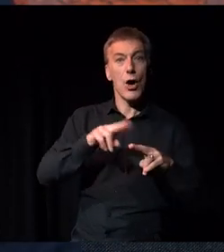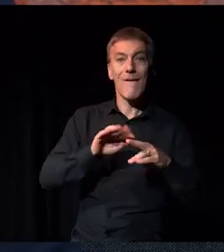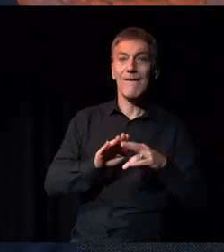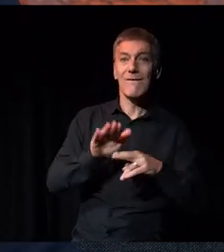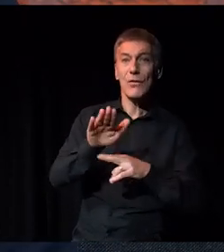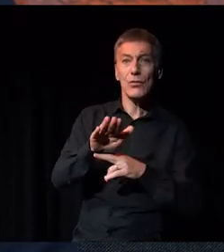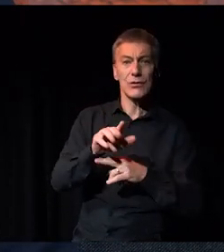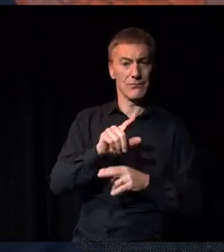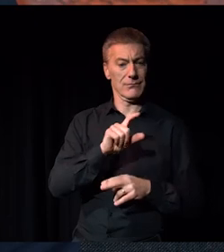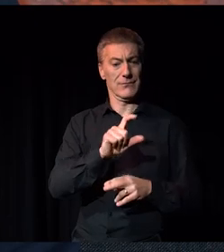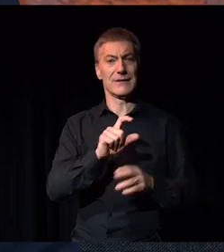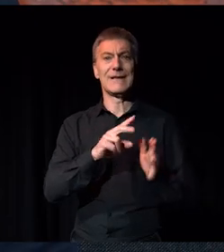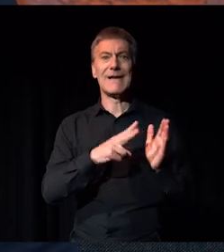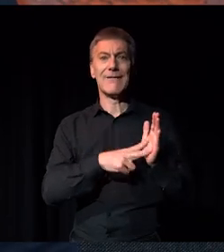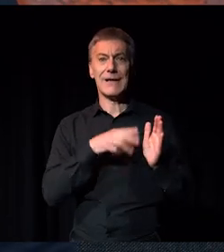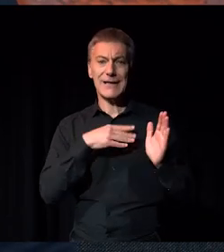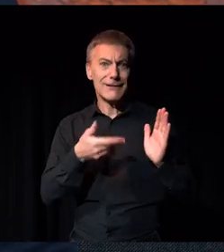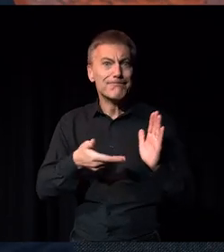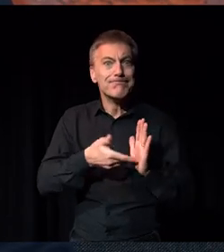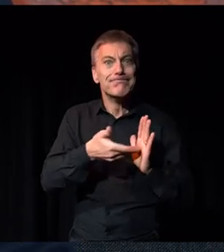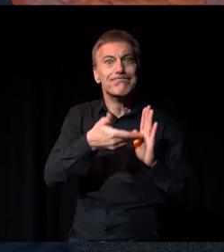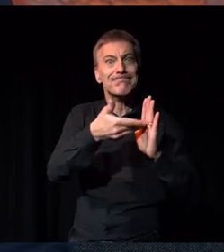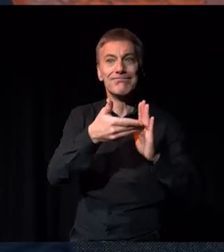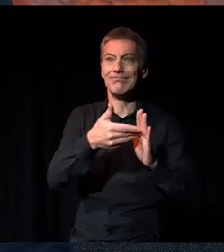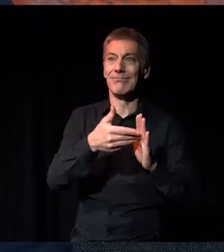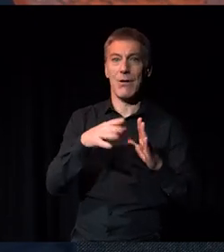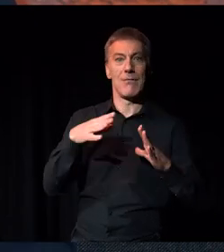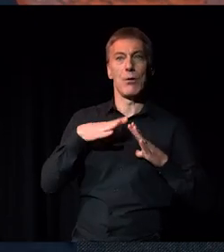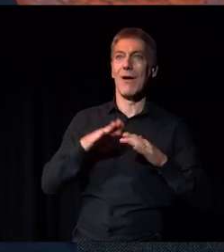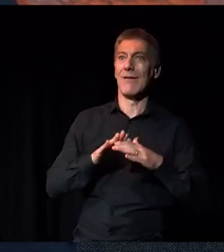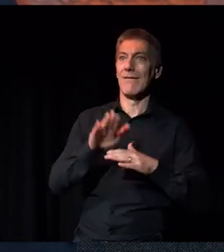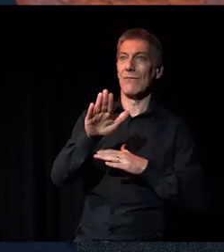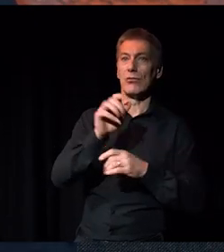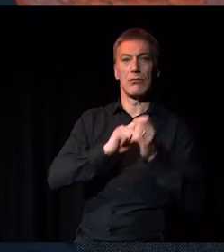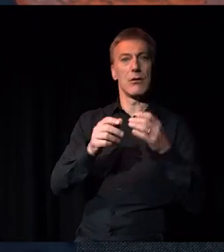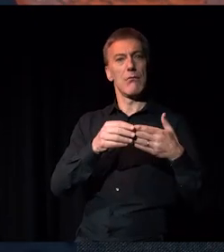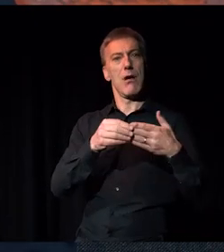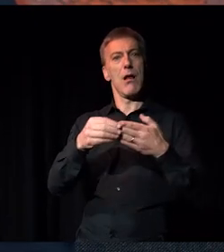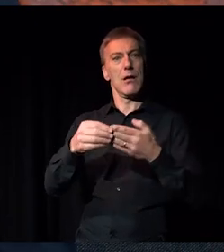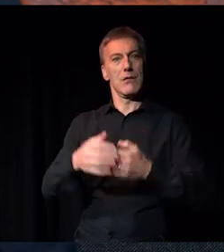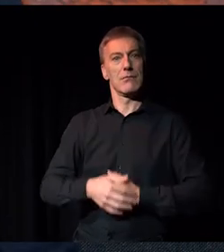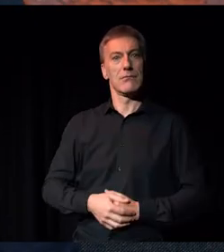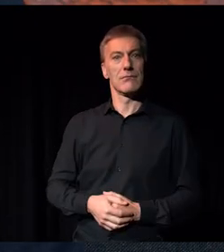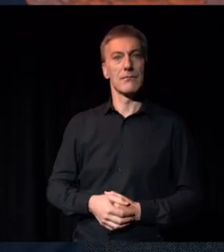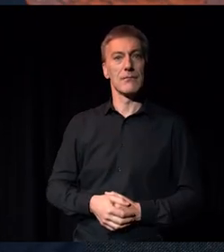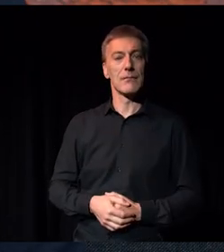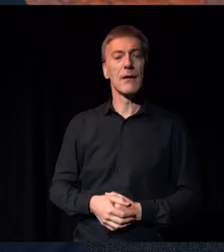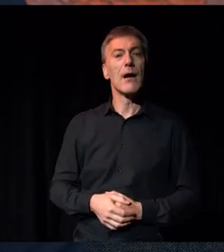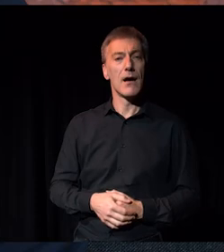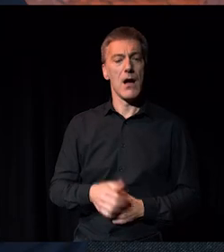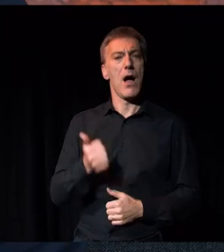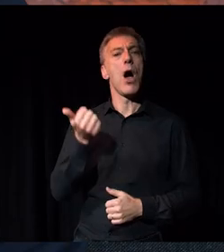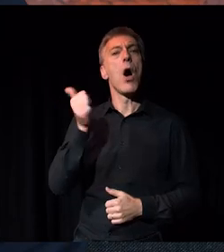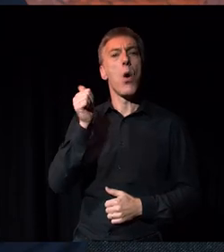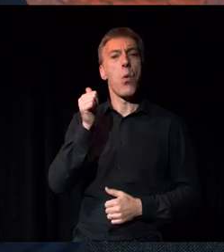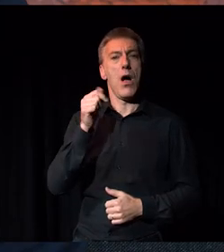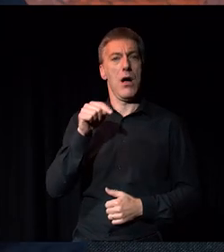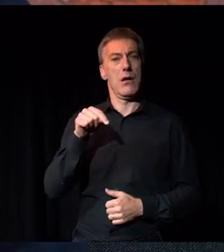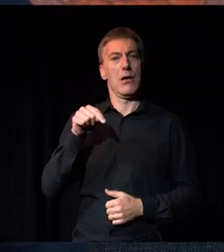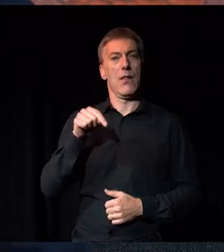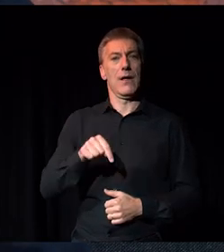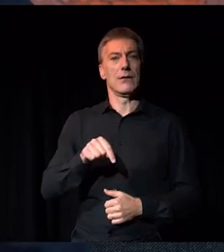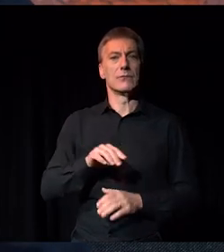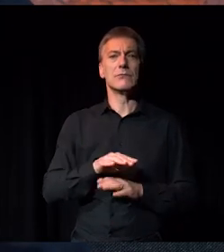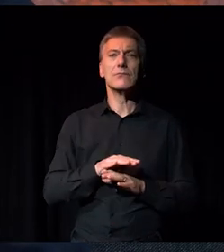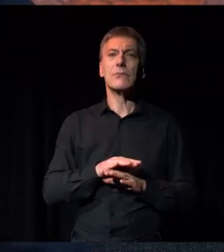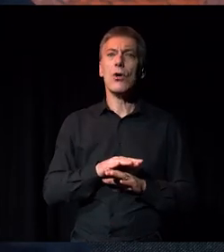CVs so that they might be future leaders? And that we will be recognised in doing this that it isn't